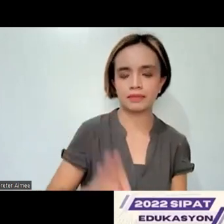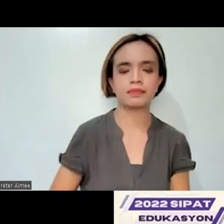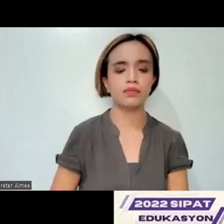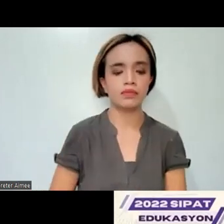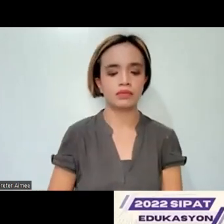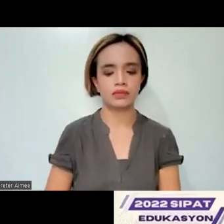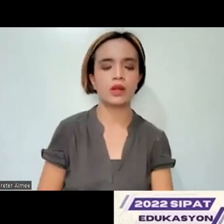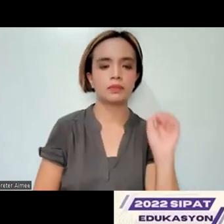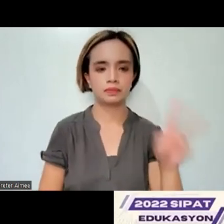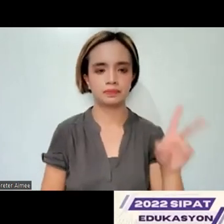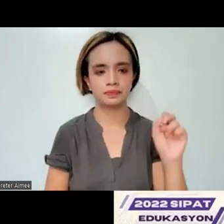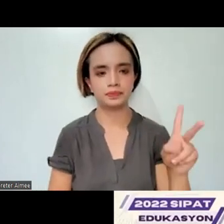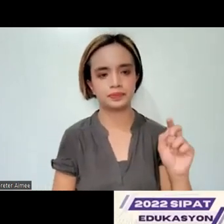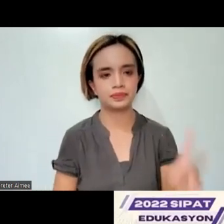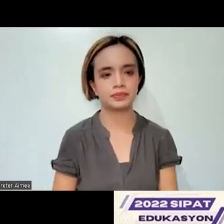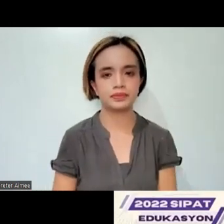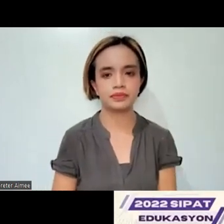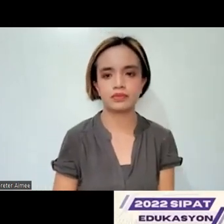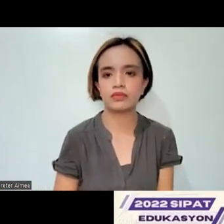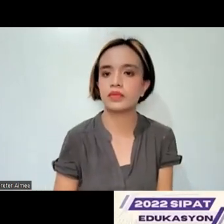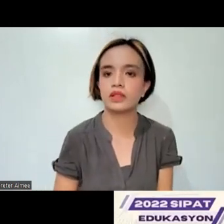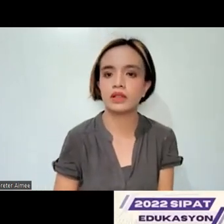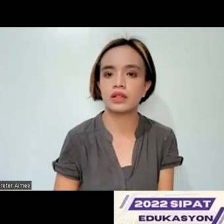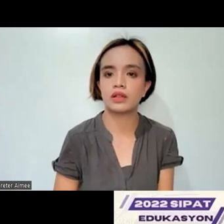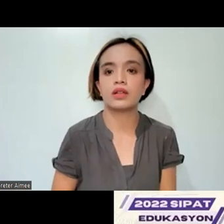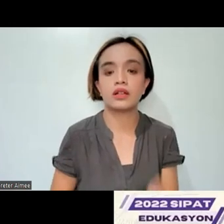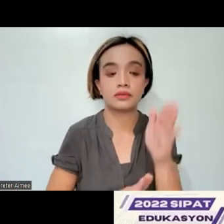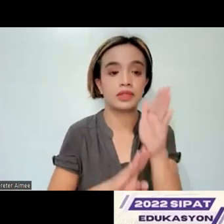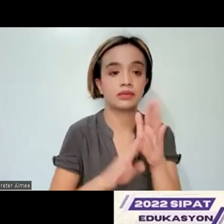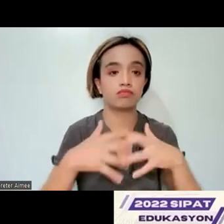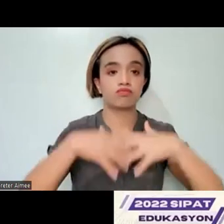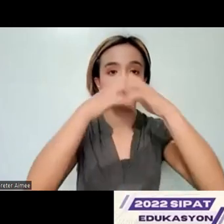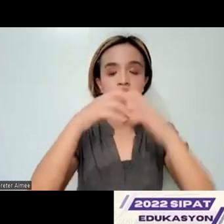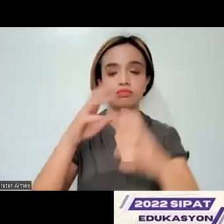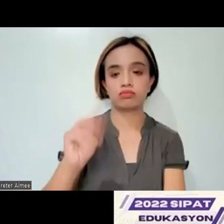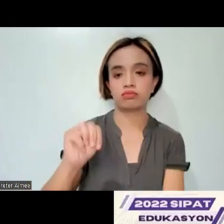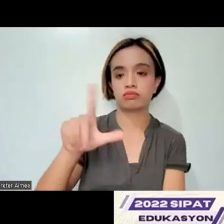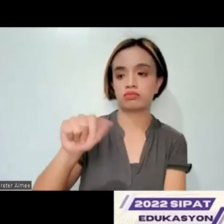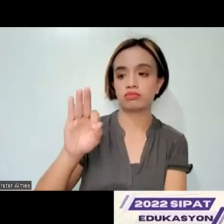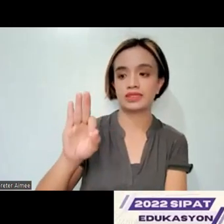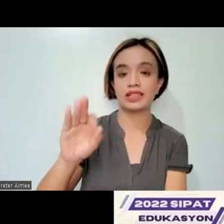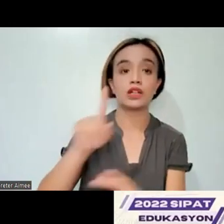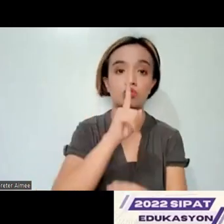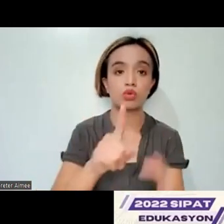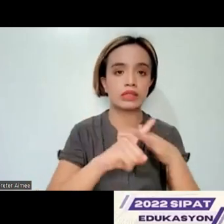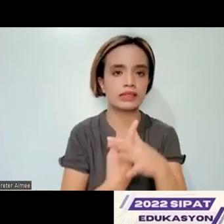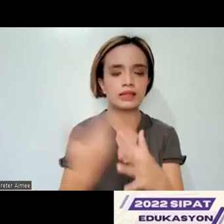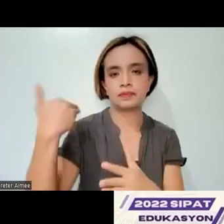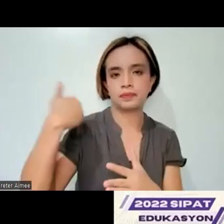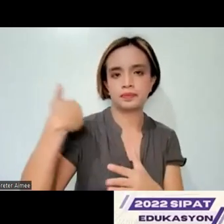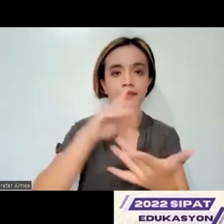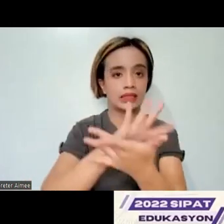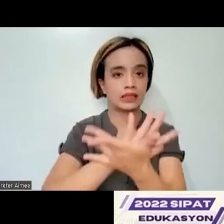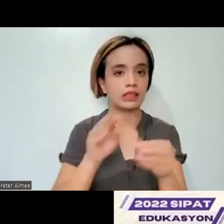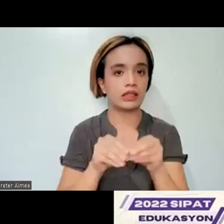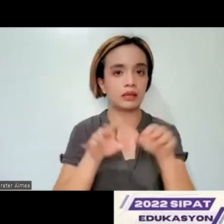Okay. The development of the MLAF actually started before the pandemic. And then we